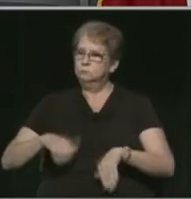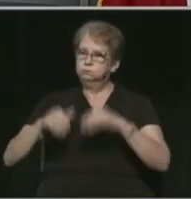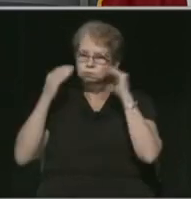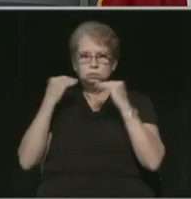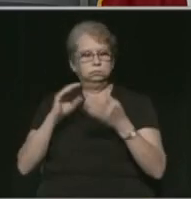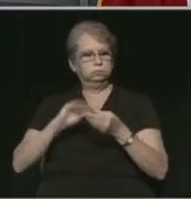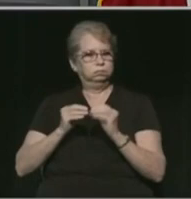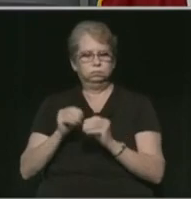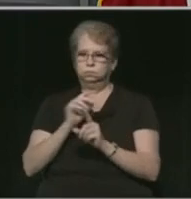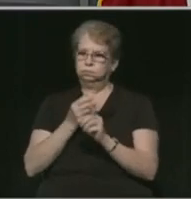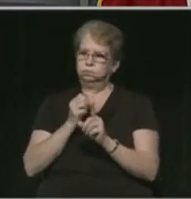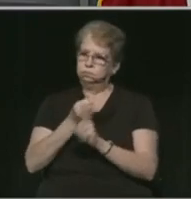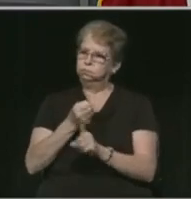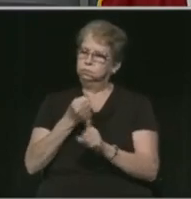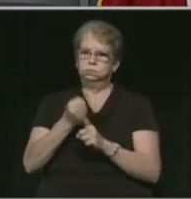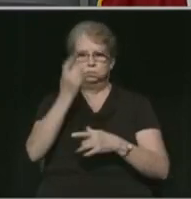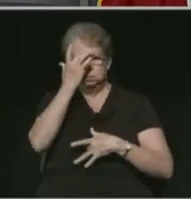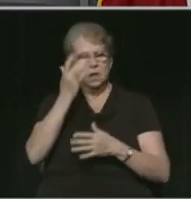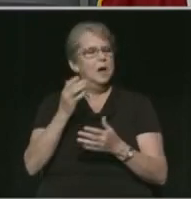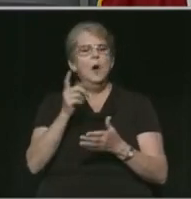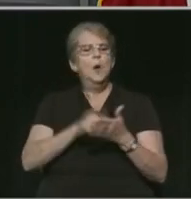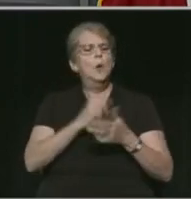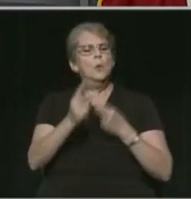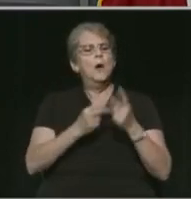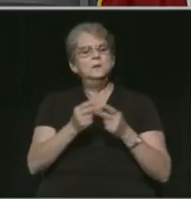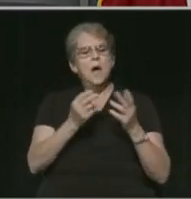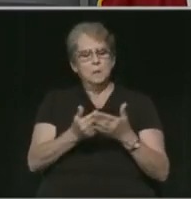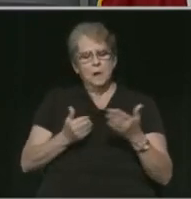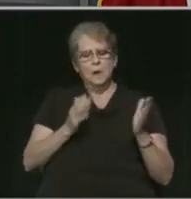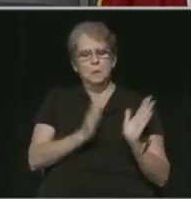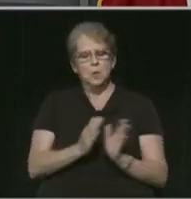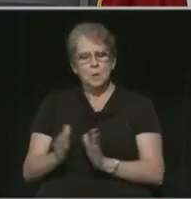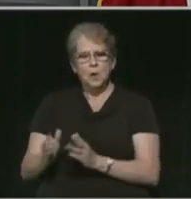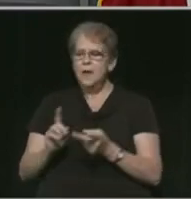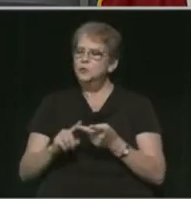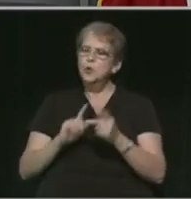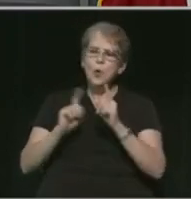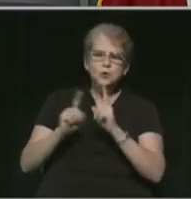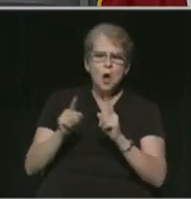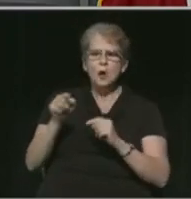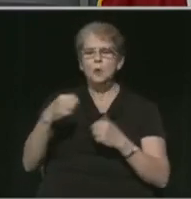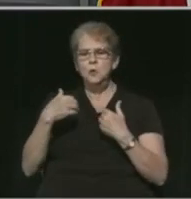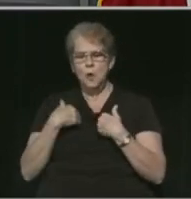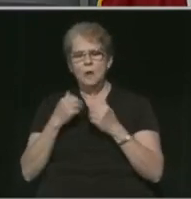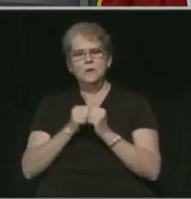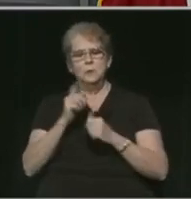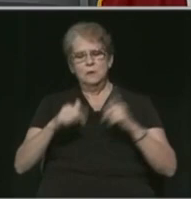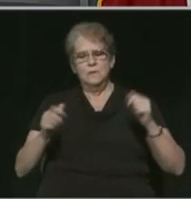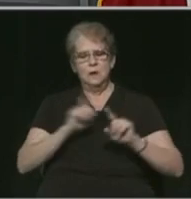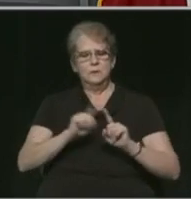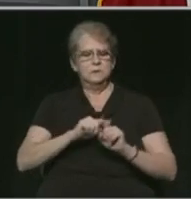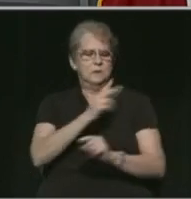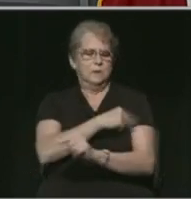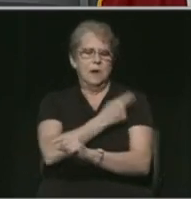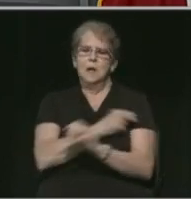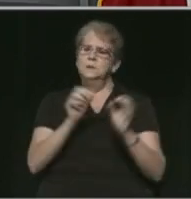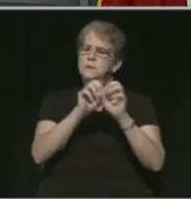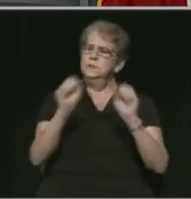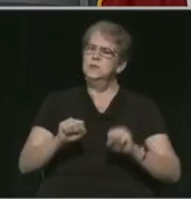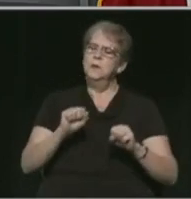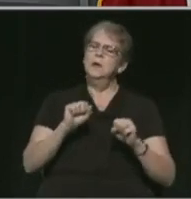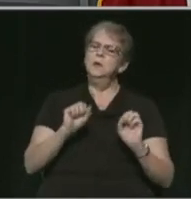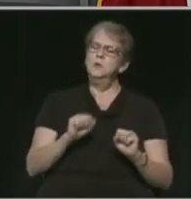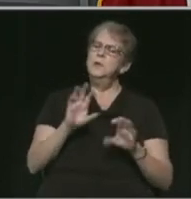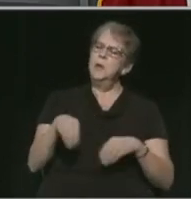cases that they're having. What types of preparations or conversations are you having with the various hospital systems that give